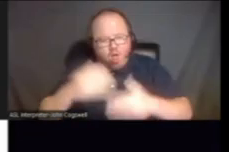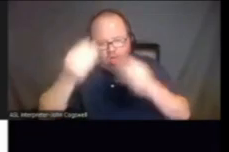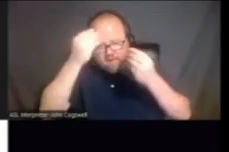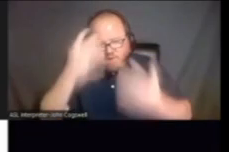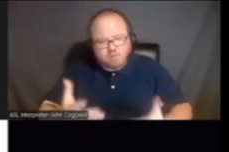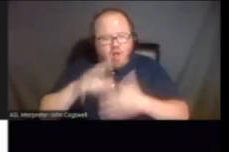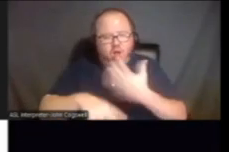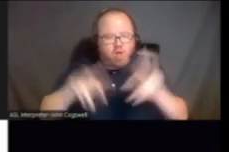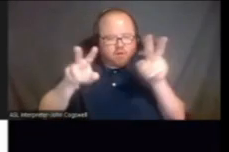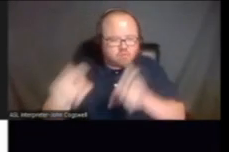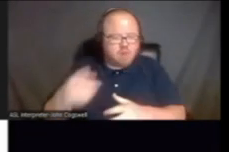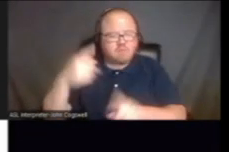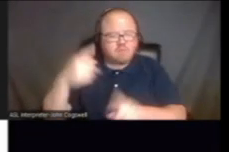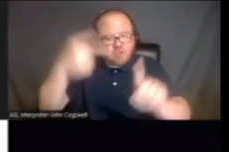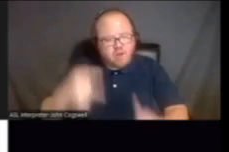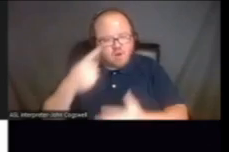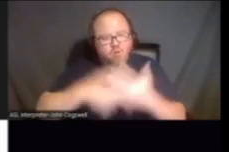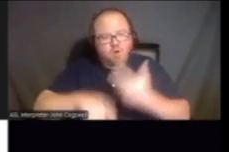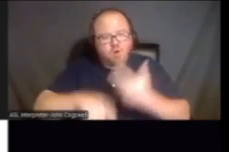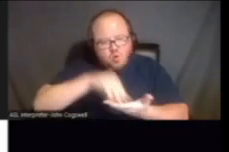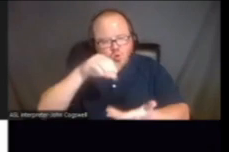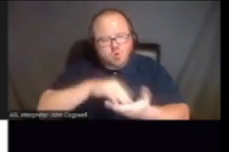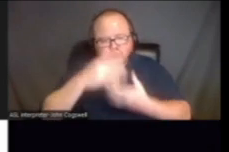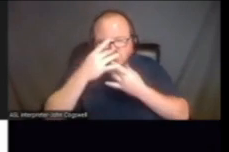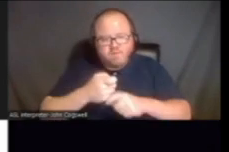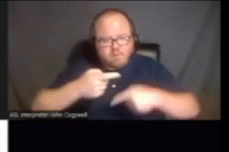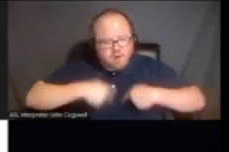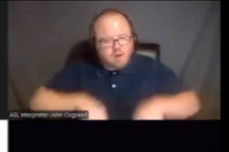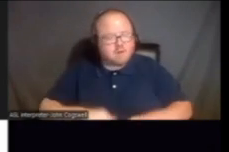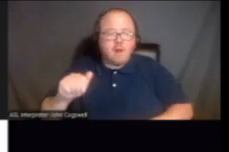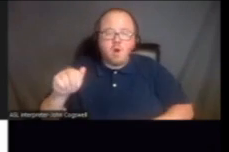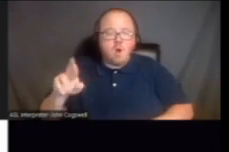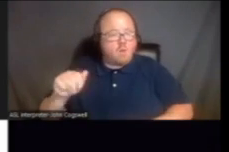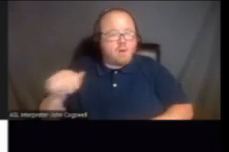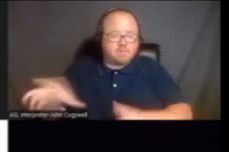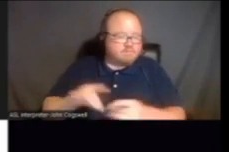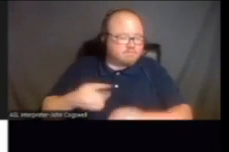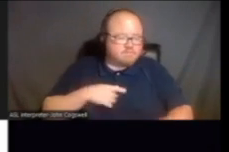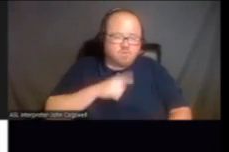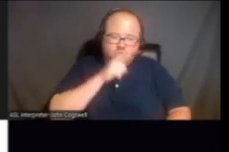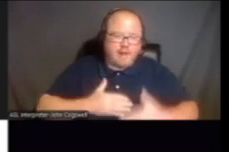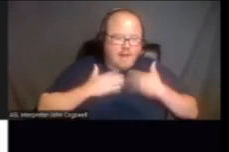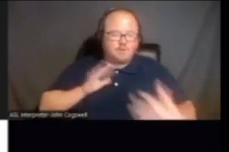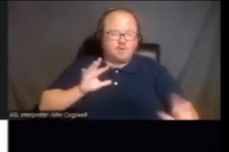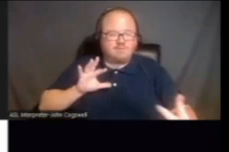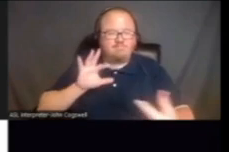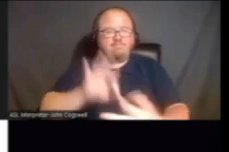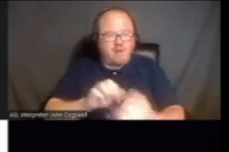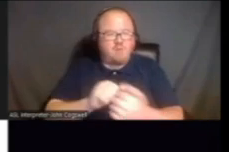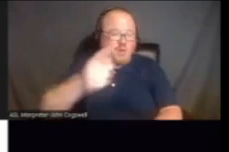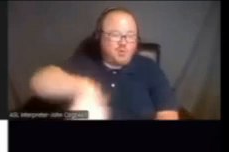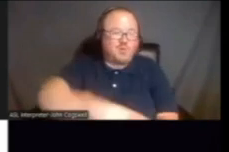objectives and what you're interested in learning from us. And as Aurelia said, we're really happy that we're able to connect with you all and